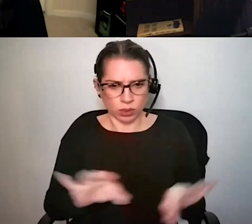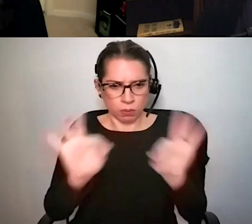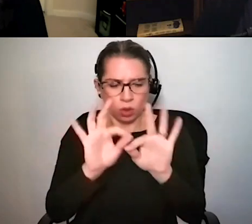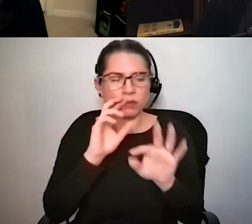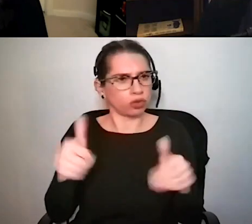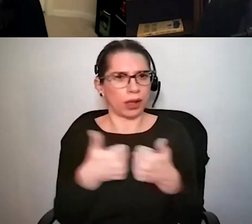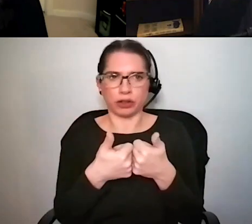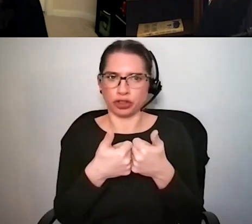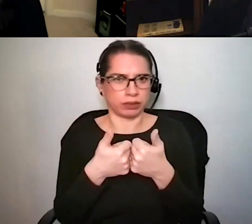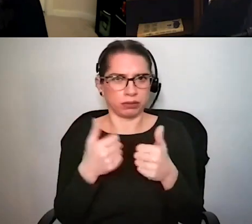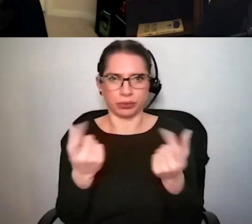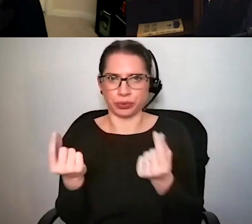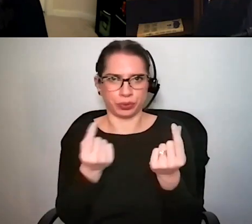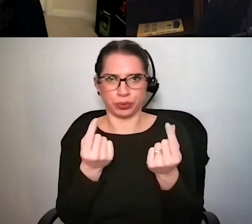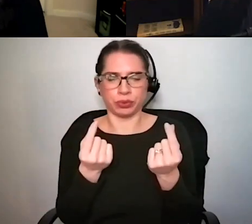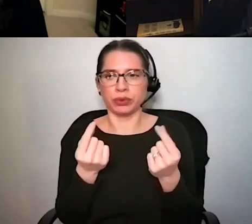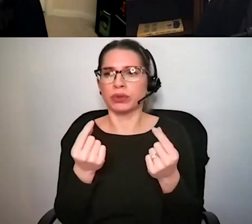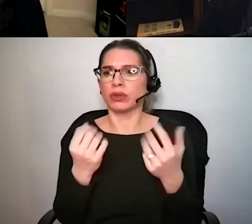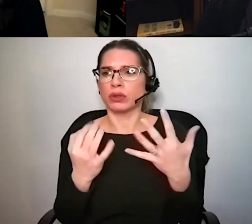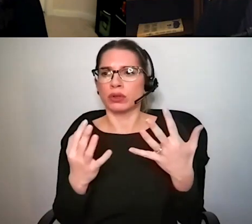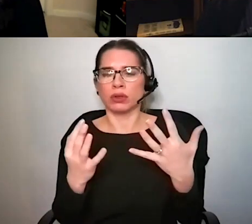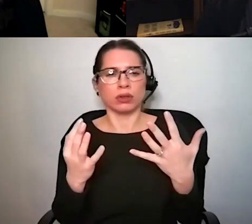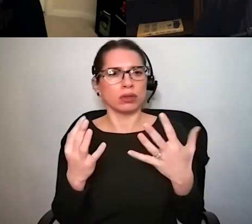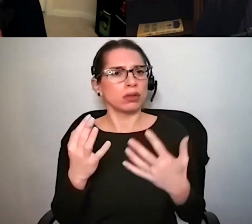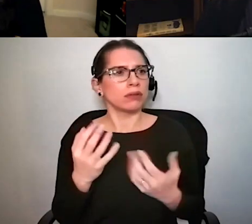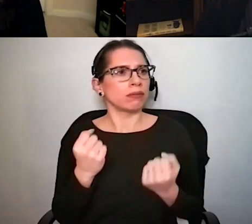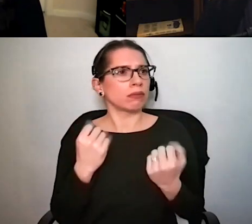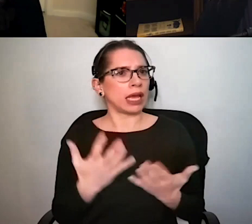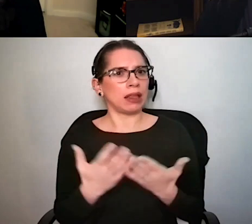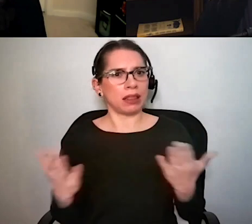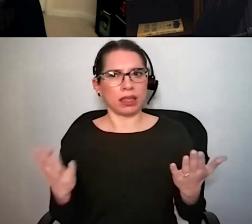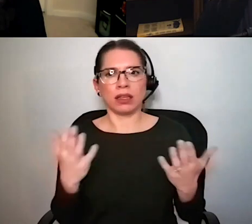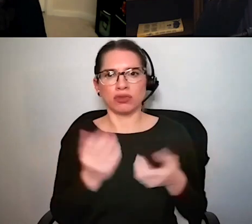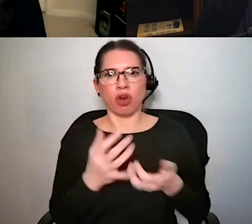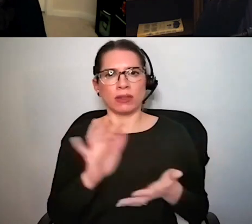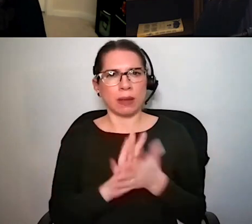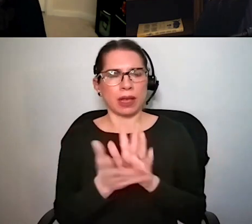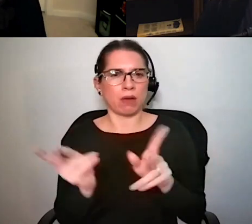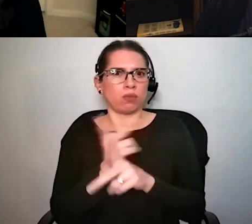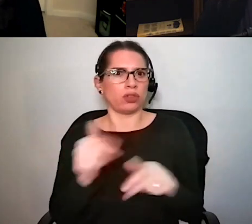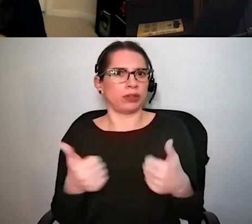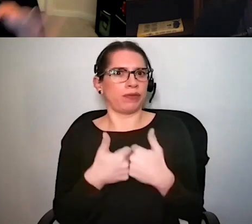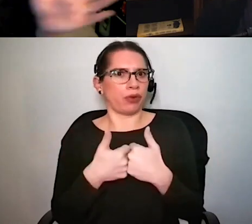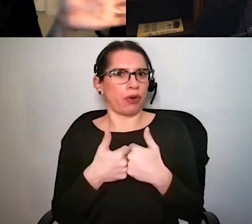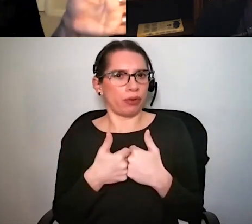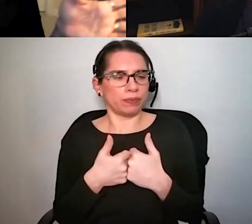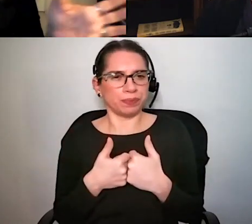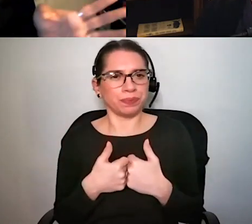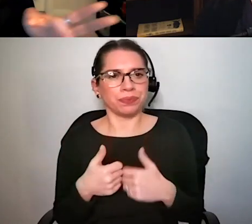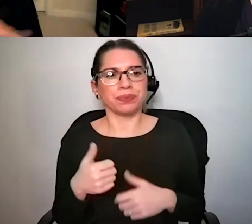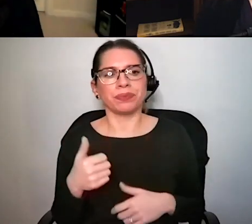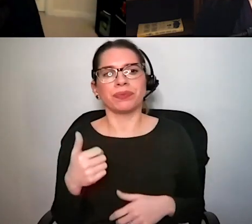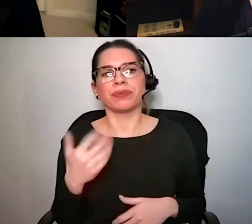and I think that there are a number of things that can make that more difficult and so there are kind of the practical